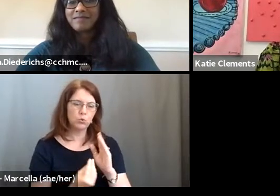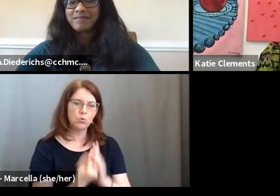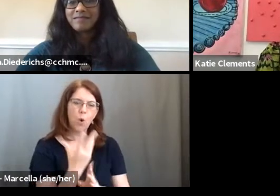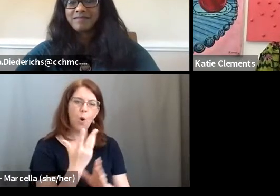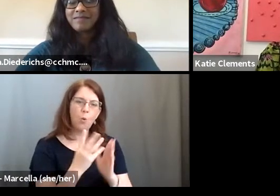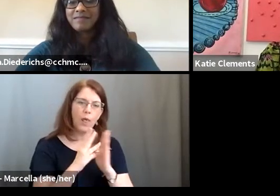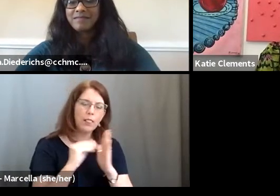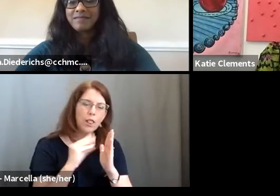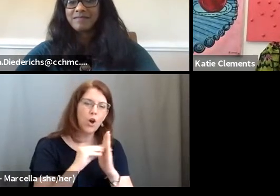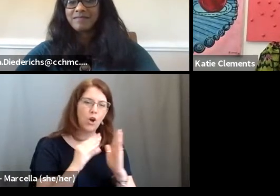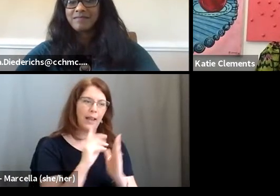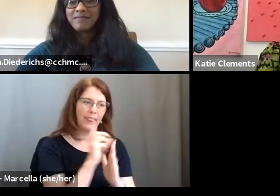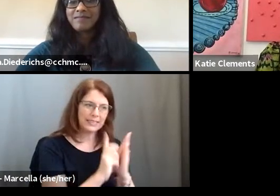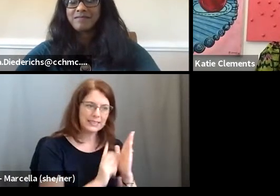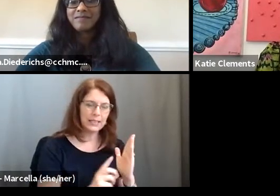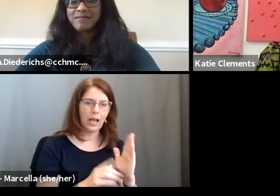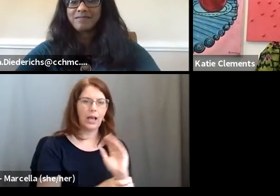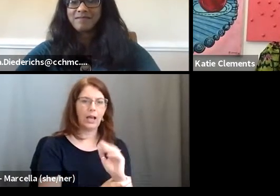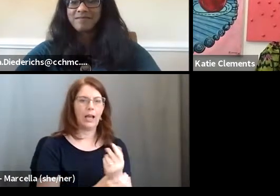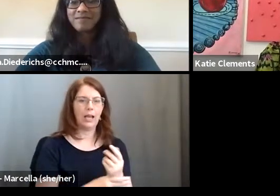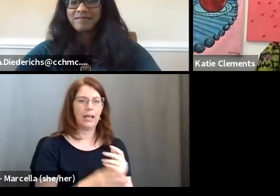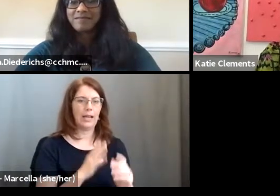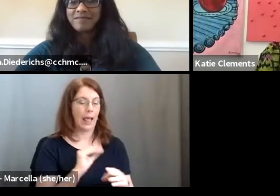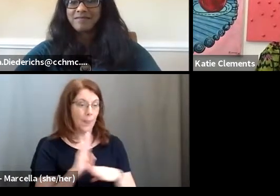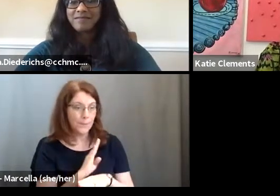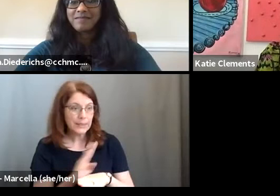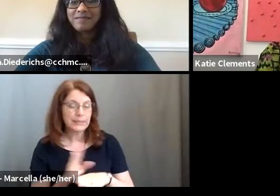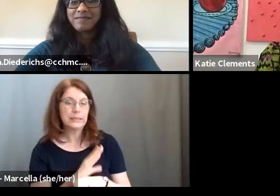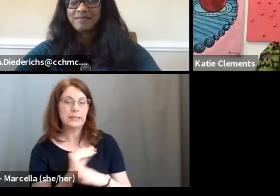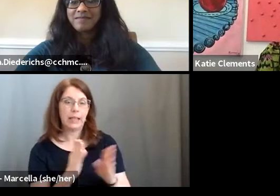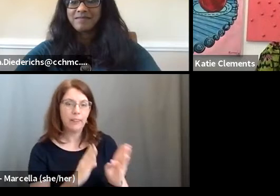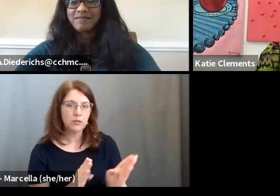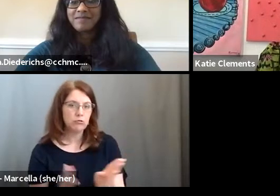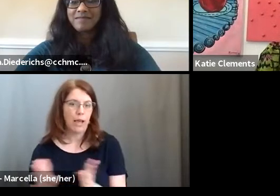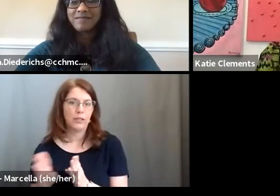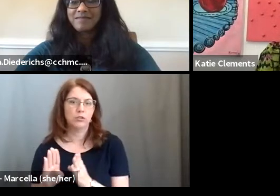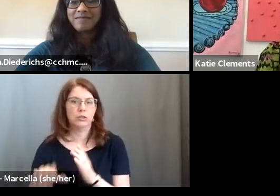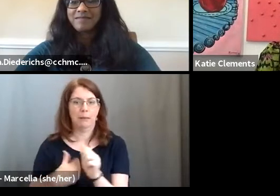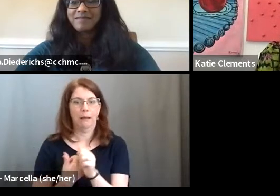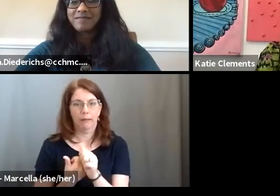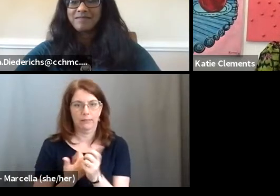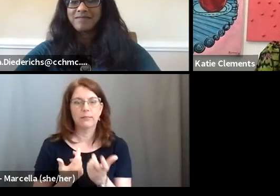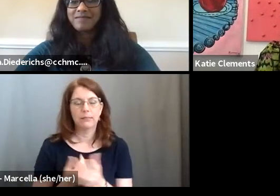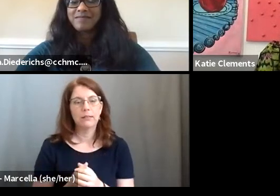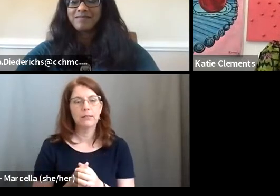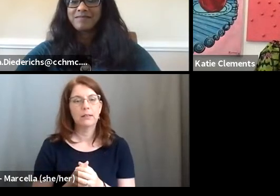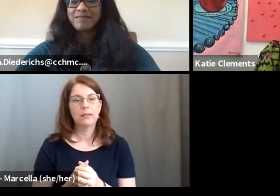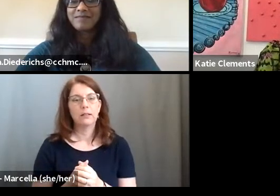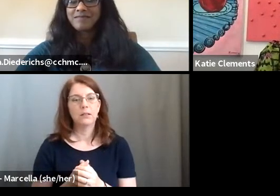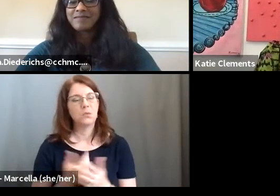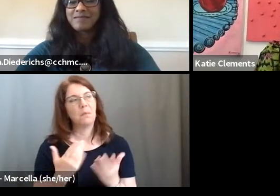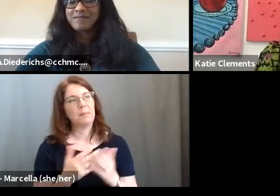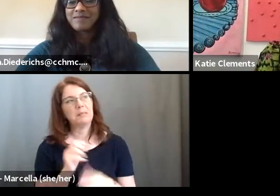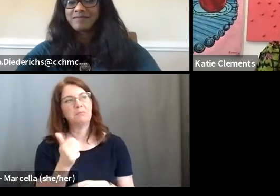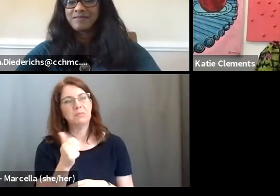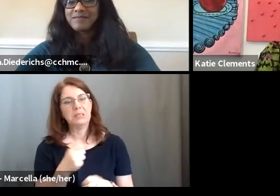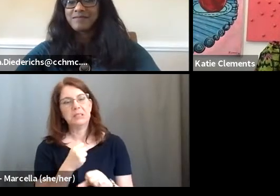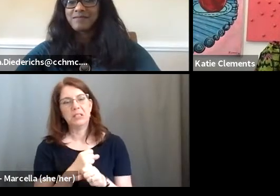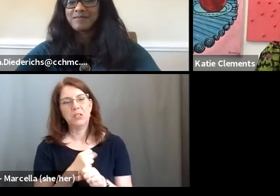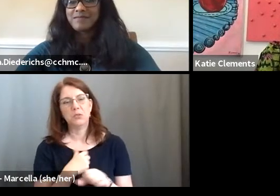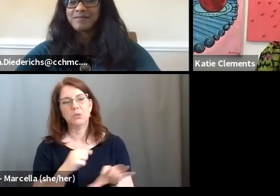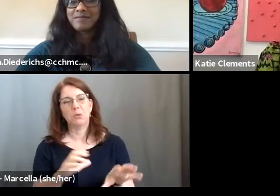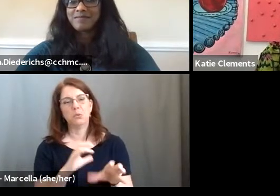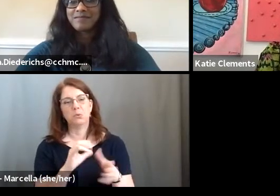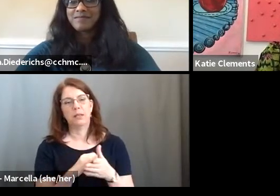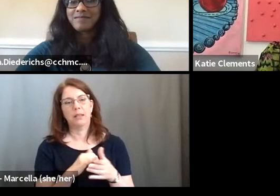part of it, but the strategy and the business side of it. And so, you know, after I'd say maybe 10 years of what I was doing, I